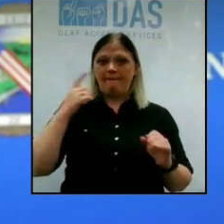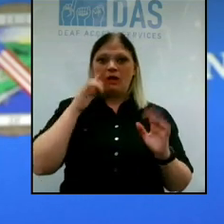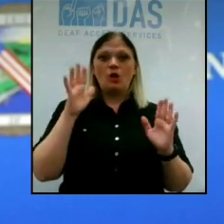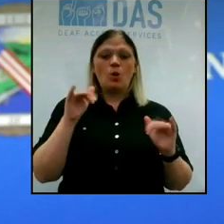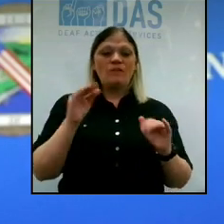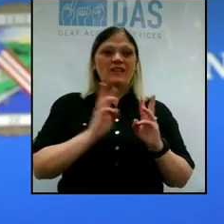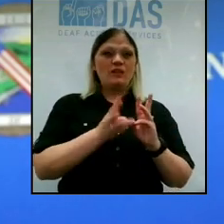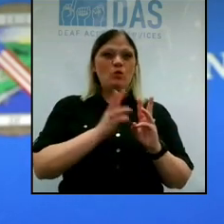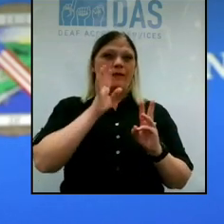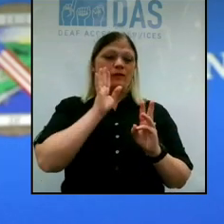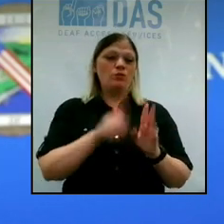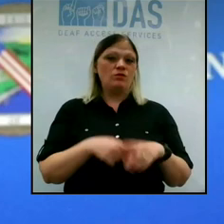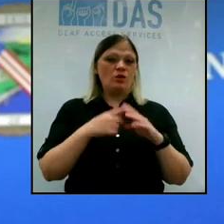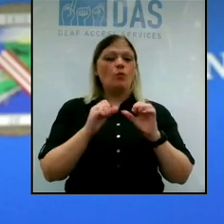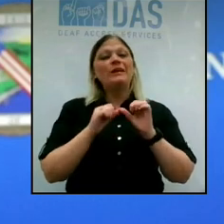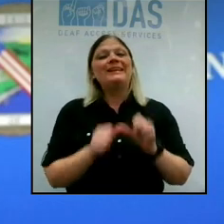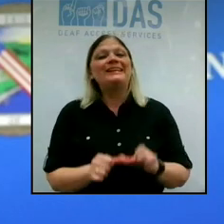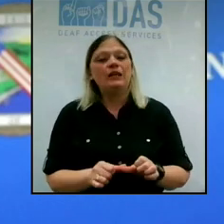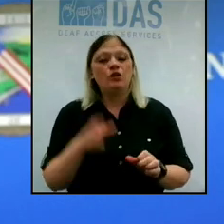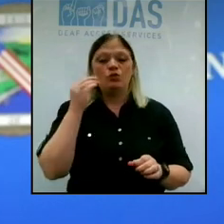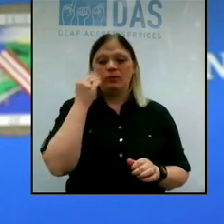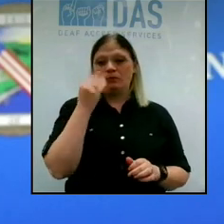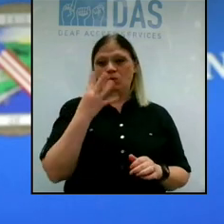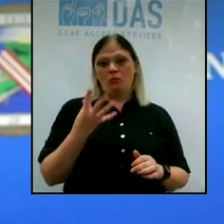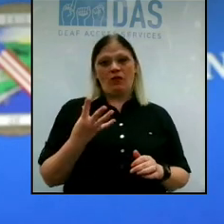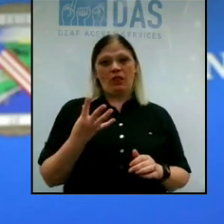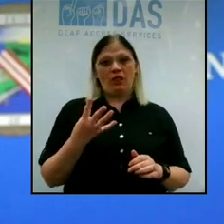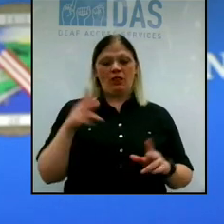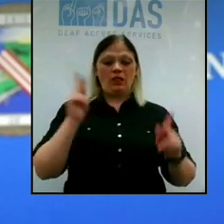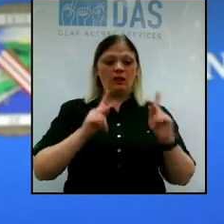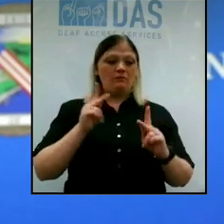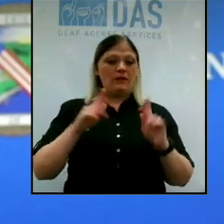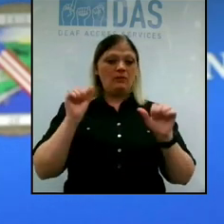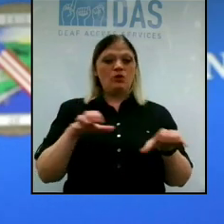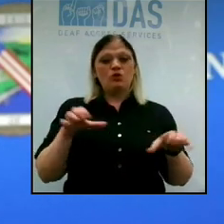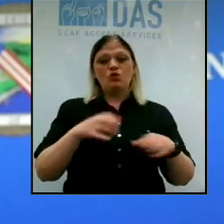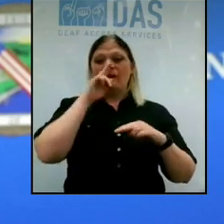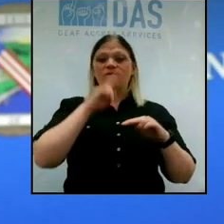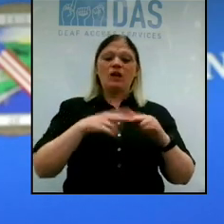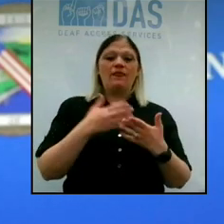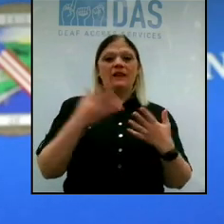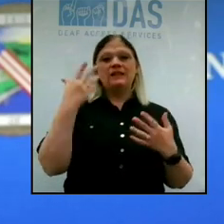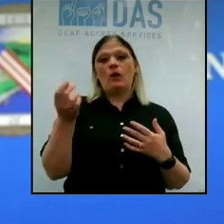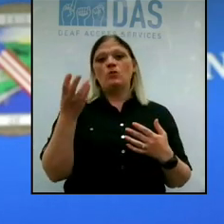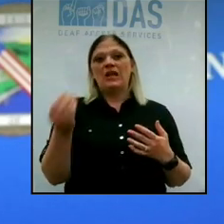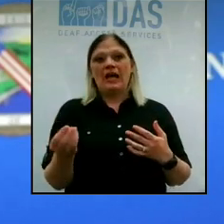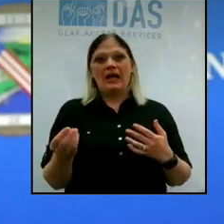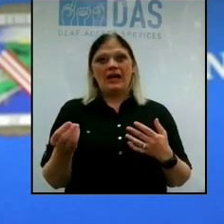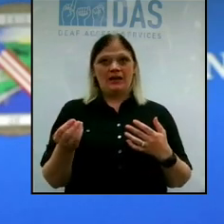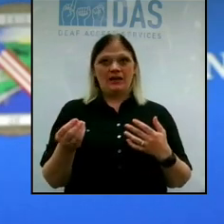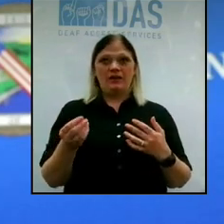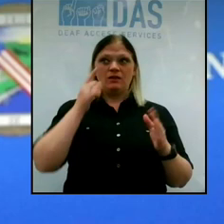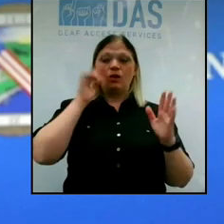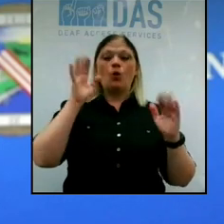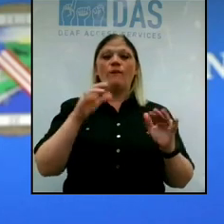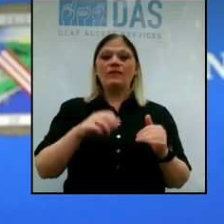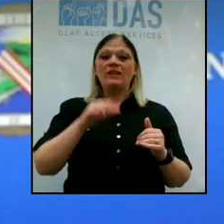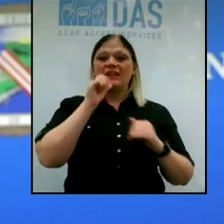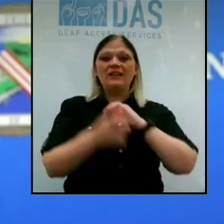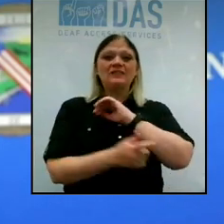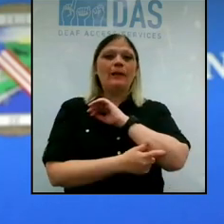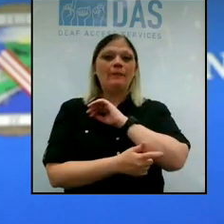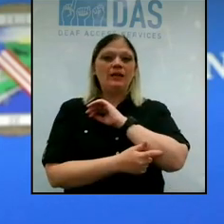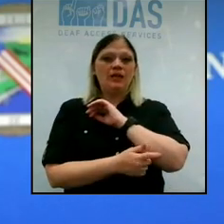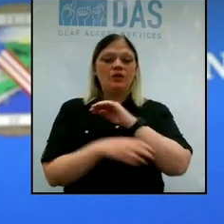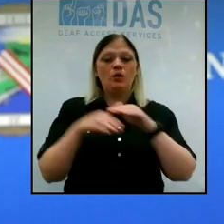our weather will continue to be beautiful and people will be able to do fun things outdoors. And, you know, hopefully we'll not be tempted